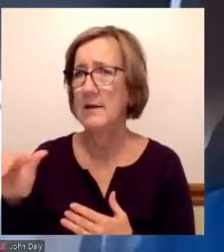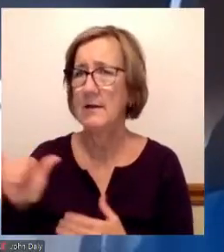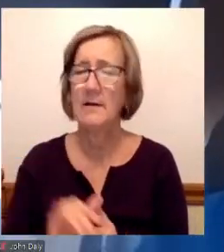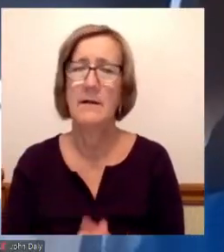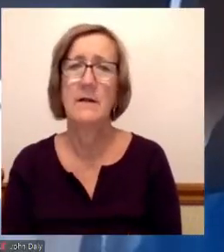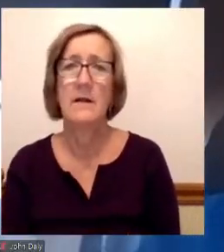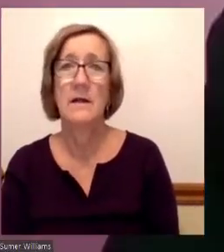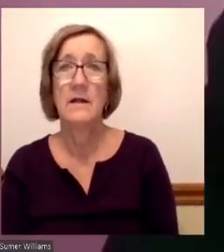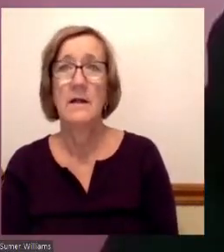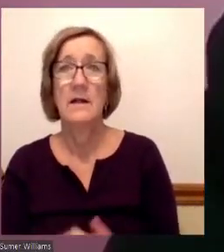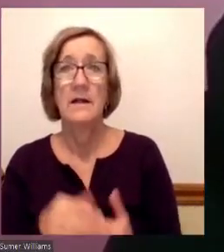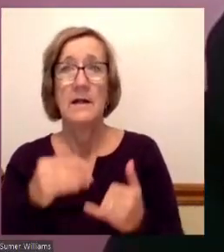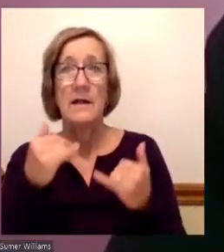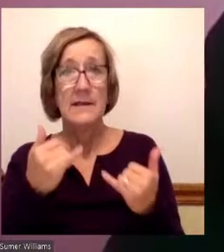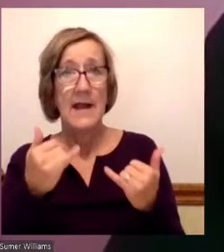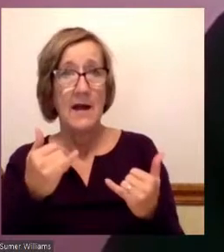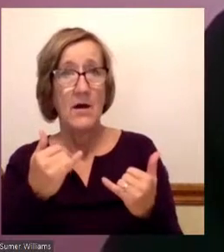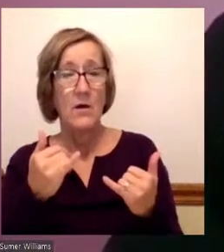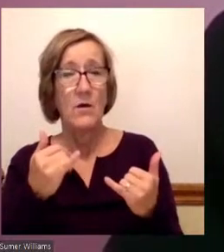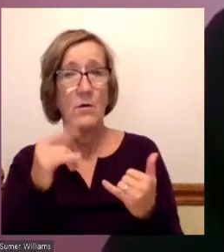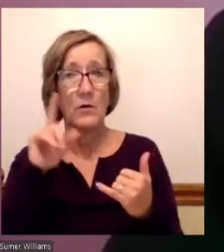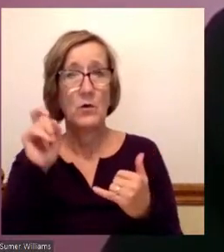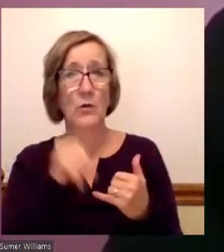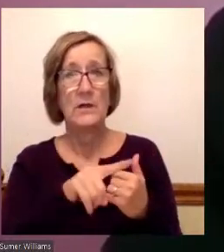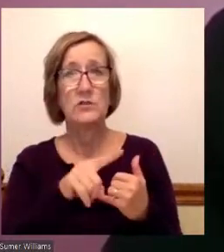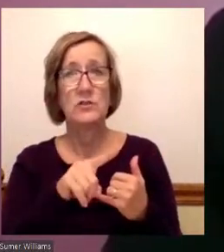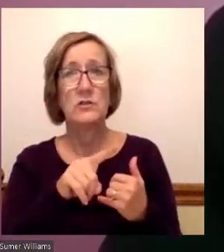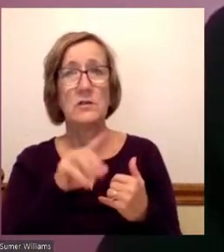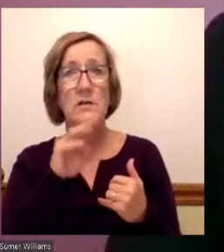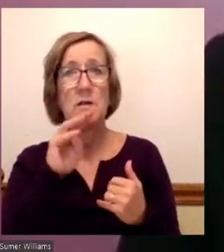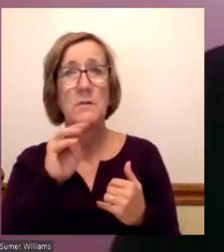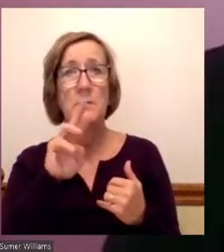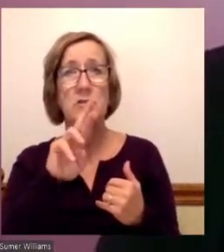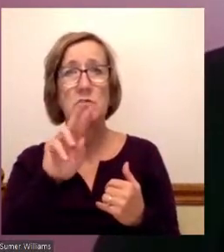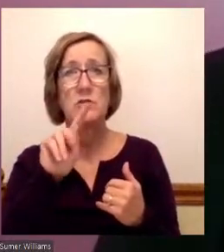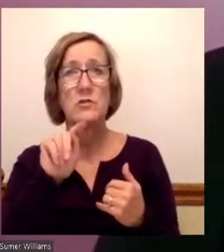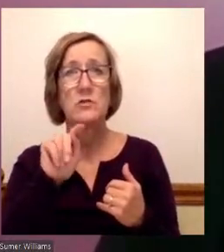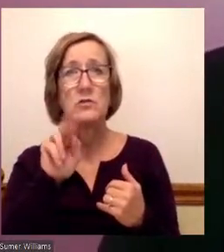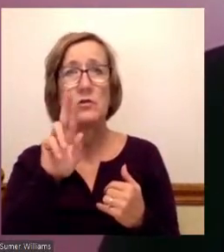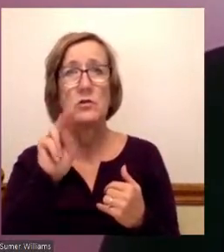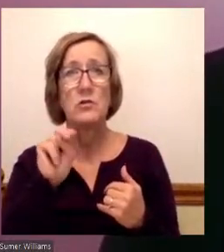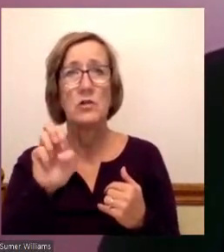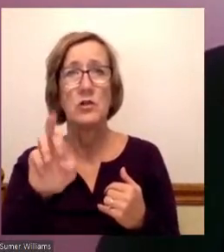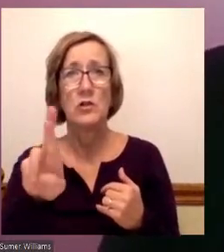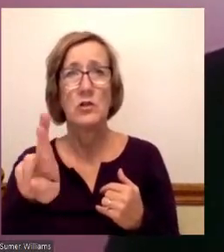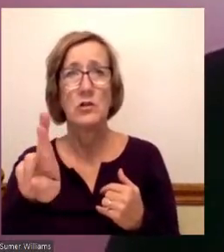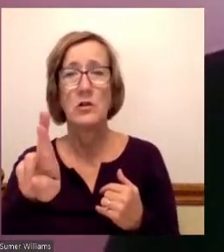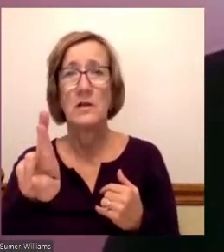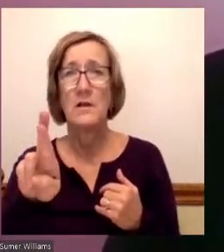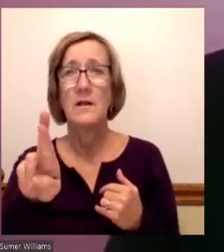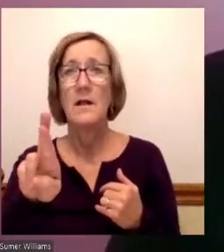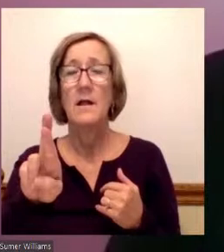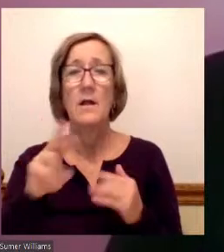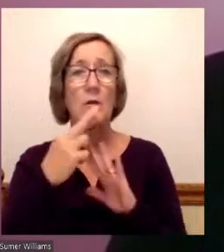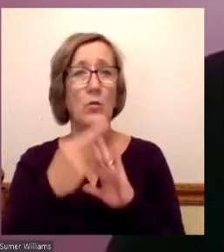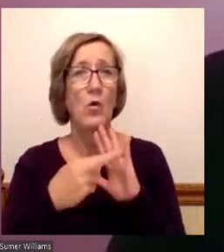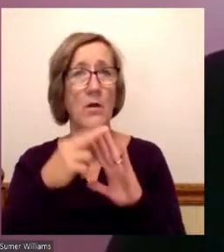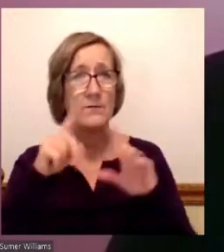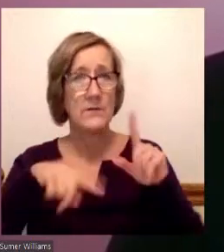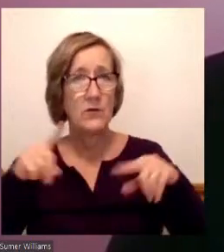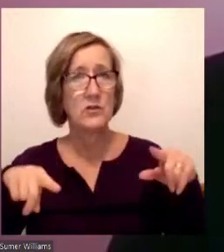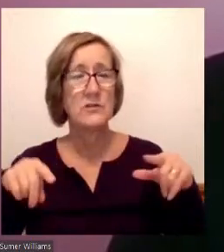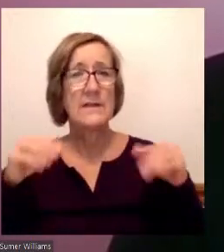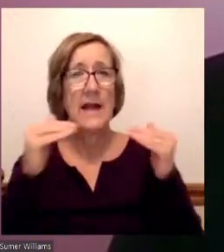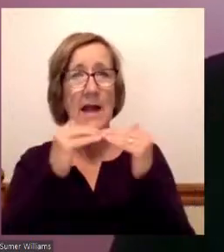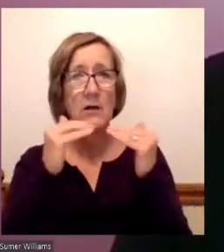Now we'd like to turn the question over to Mr. Turner on the role of diversity, equity